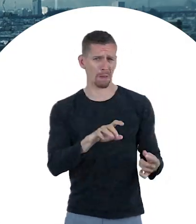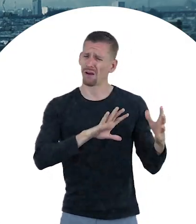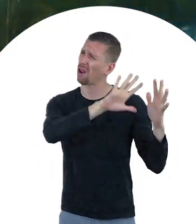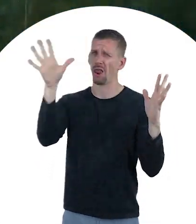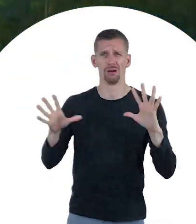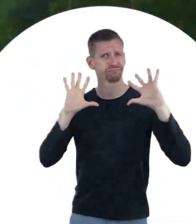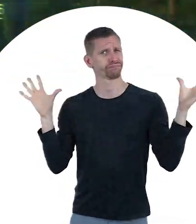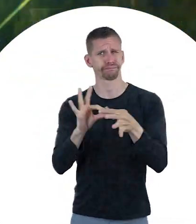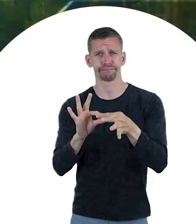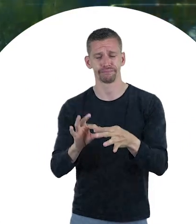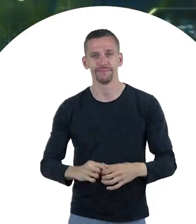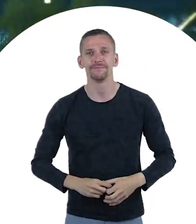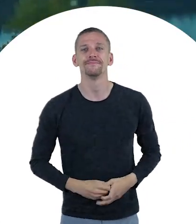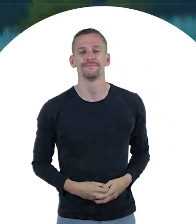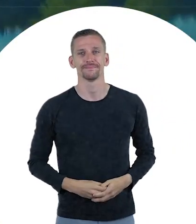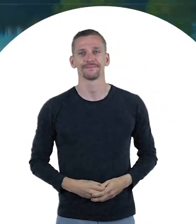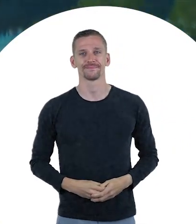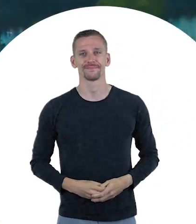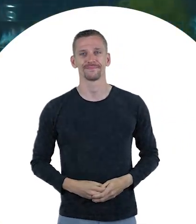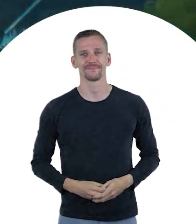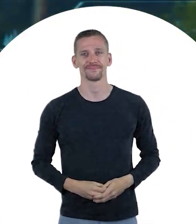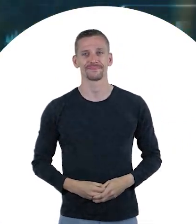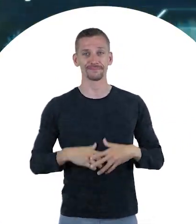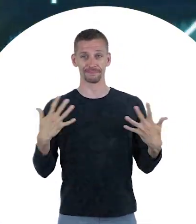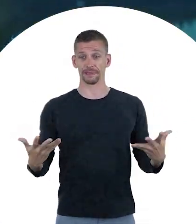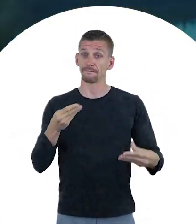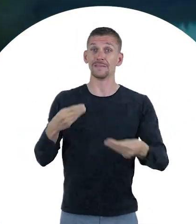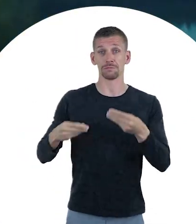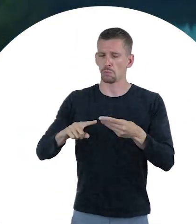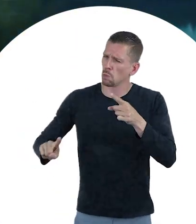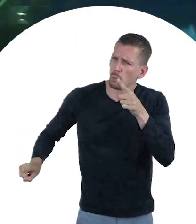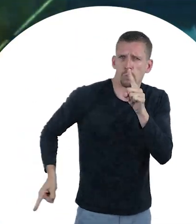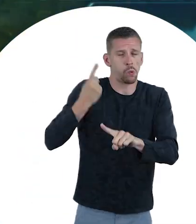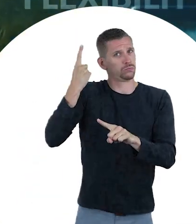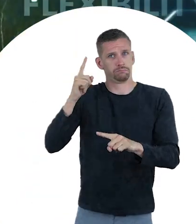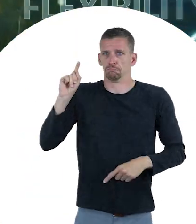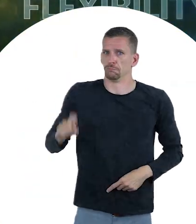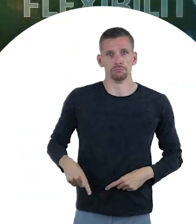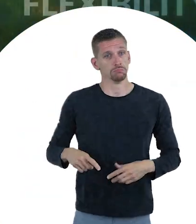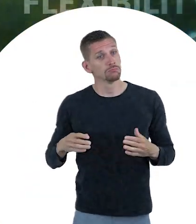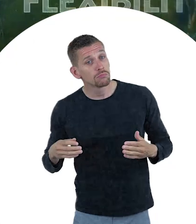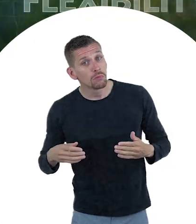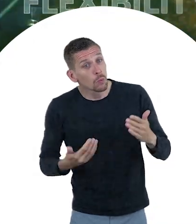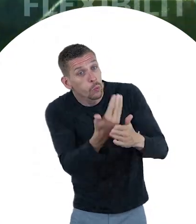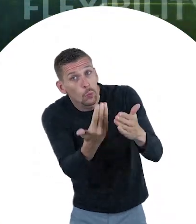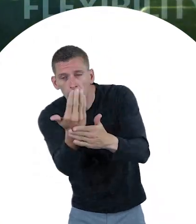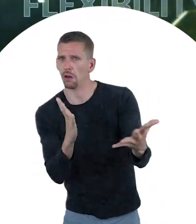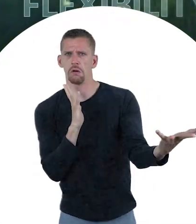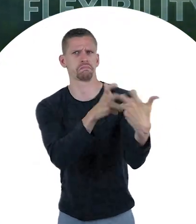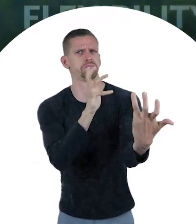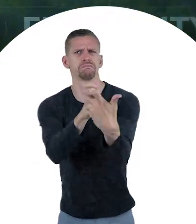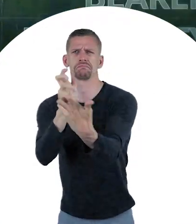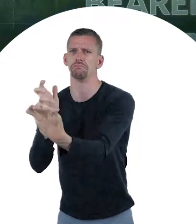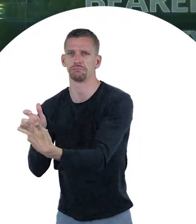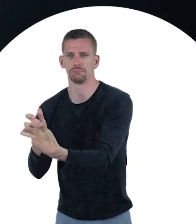or even satellite. It offers what is known as bearer flexibility, again optimizing